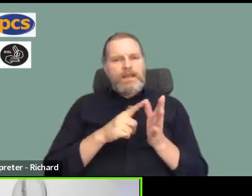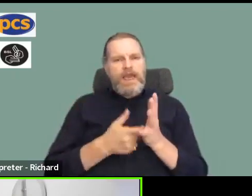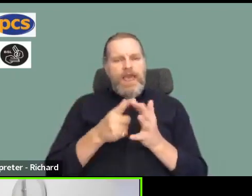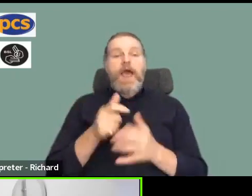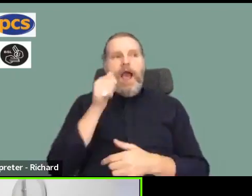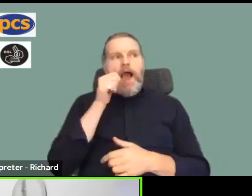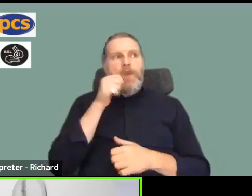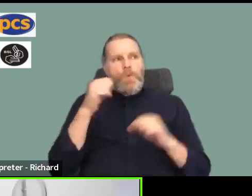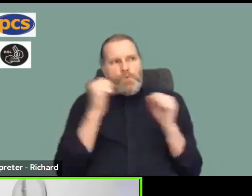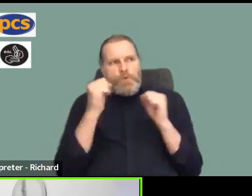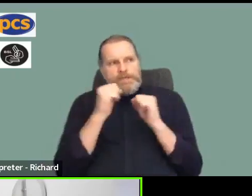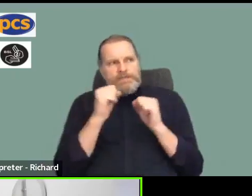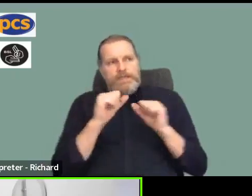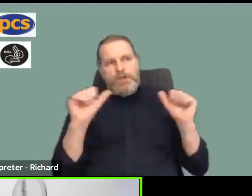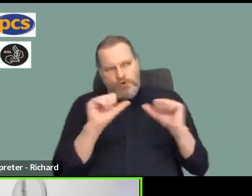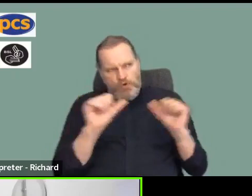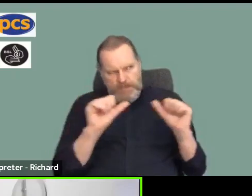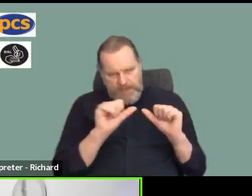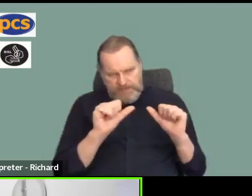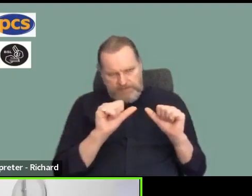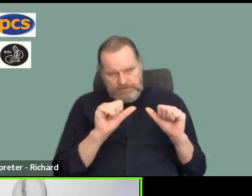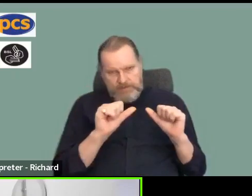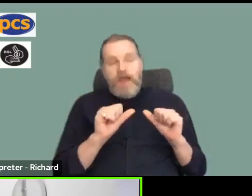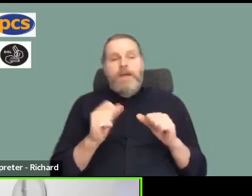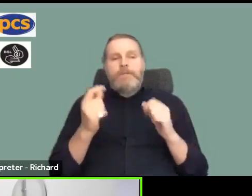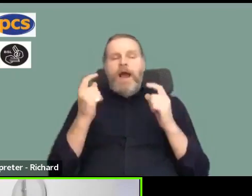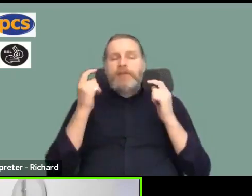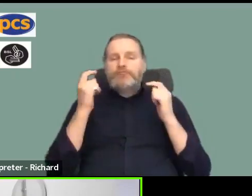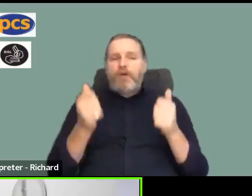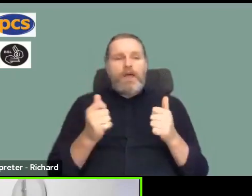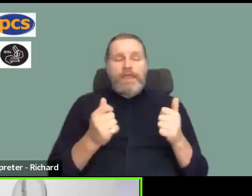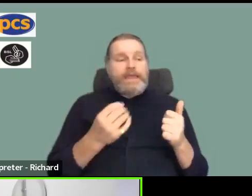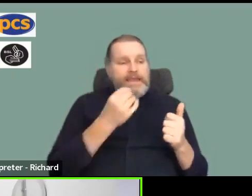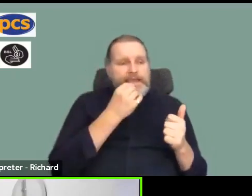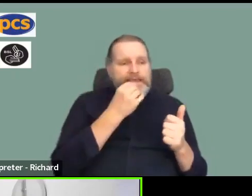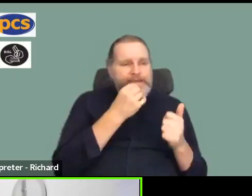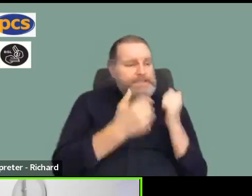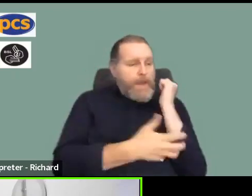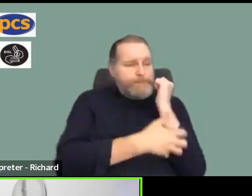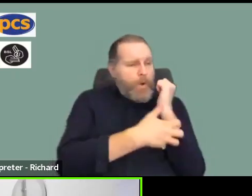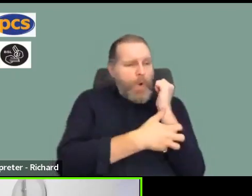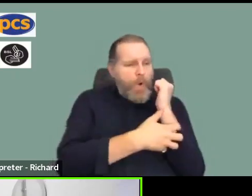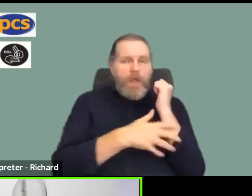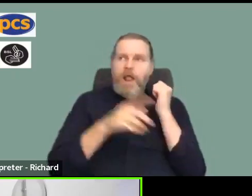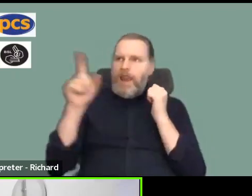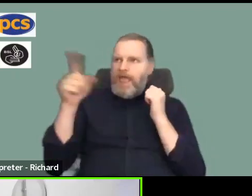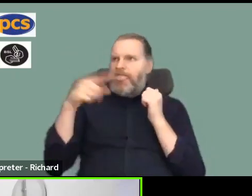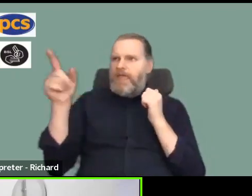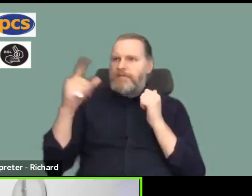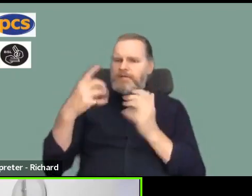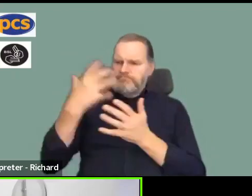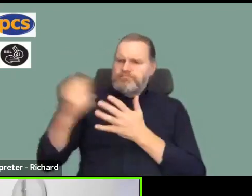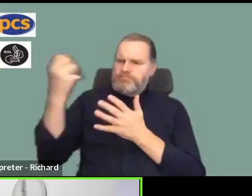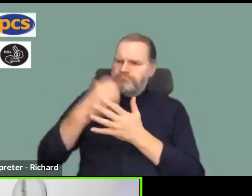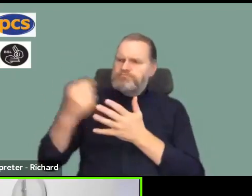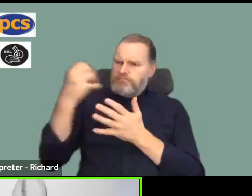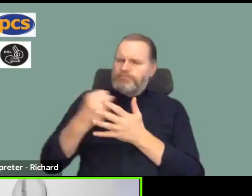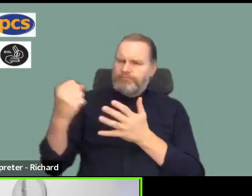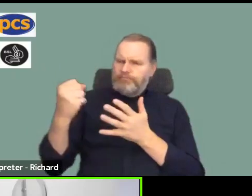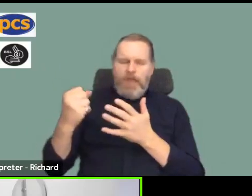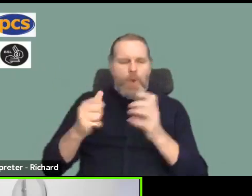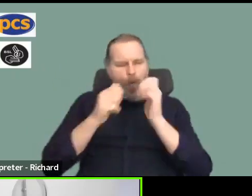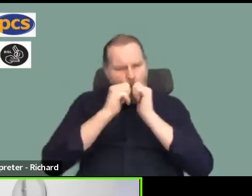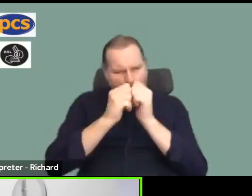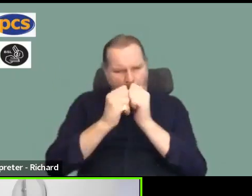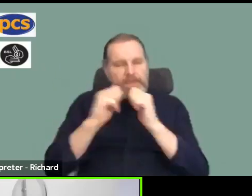but I'd rather eat beans than let them get away with this. I do understand it would make a difference to be losing pay, but it's still worth it.